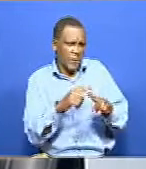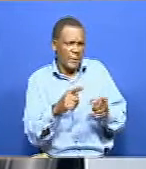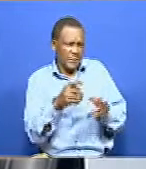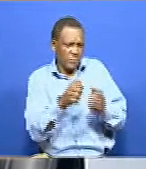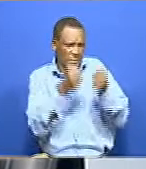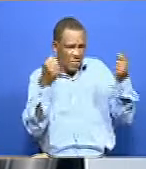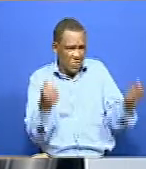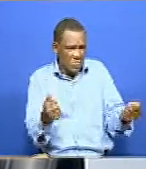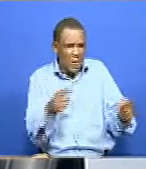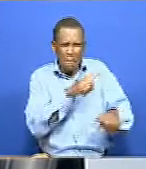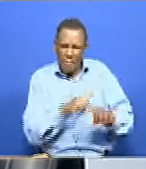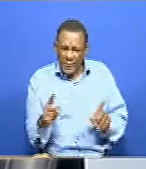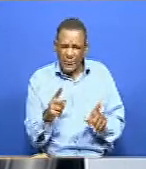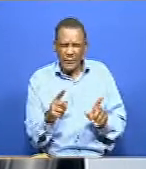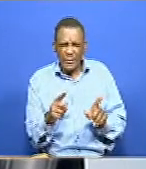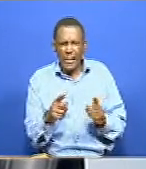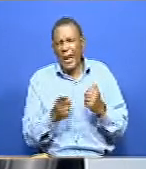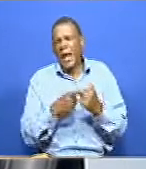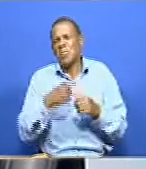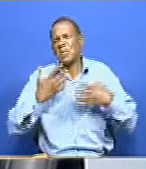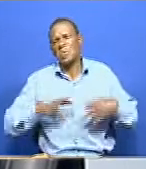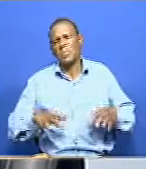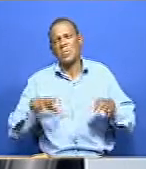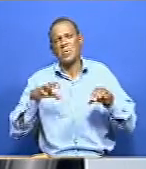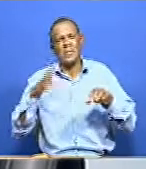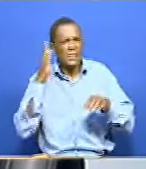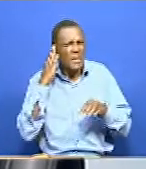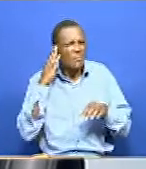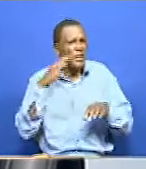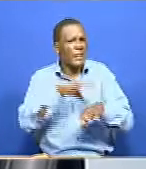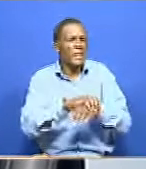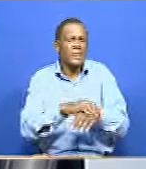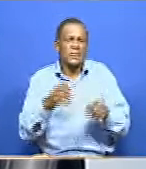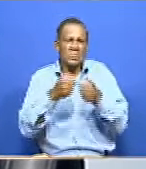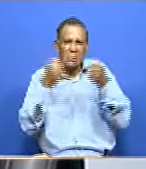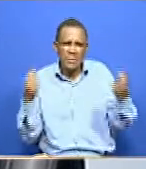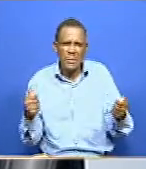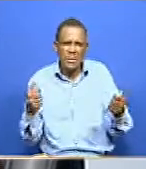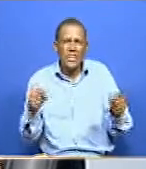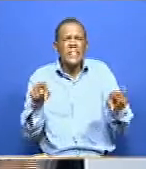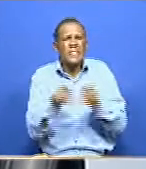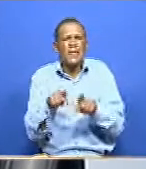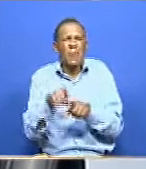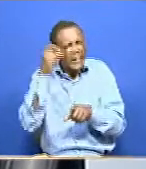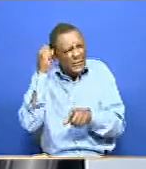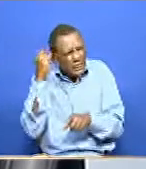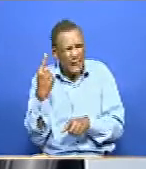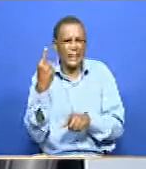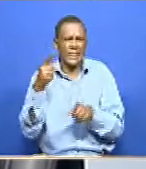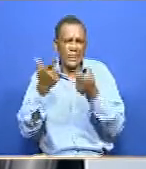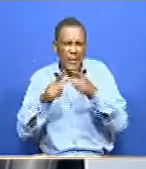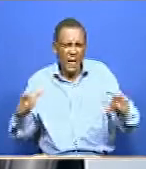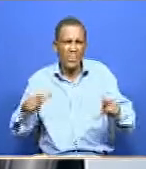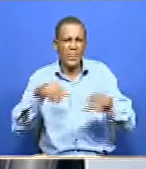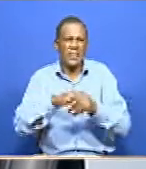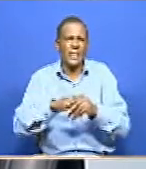many deaf people are able to, you know, access newspaper or even comprehend the language in the newspaper? Yeah. That